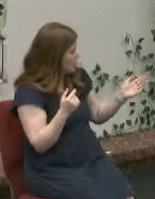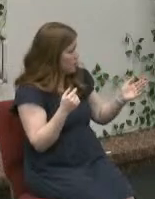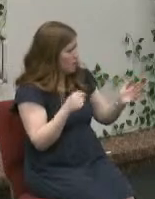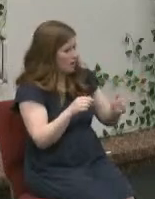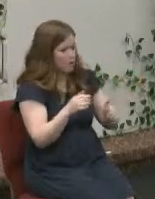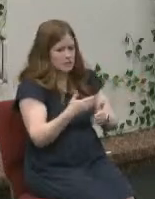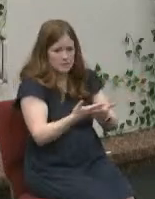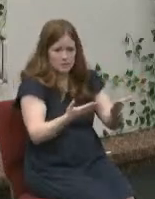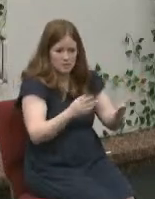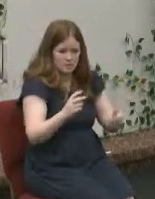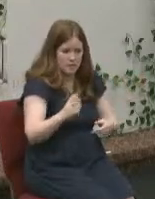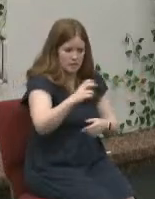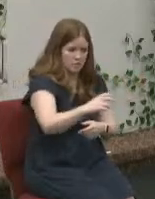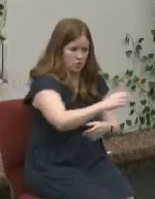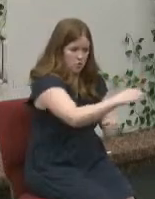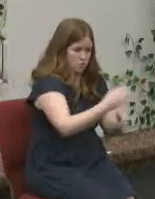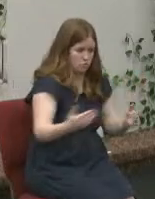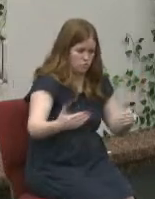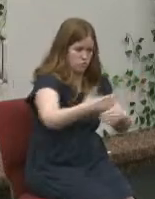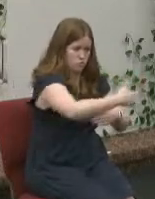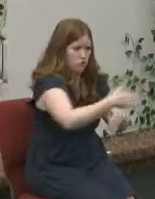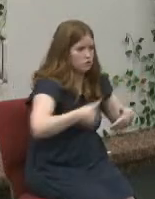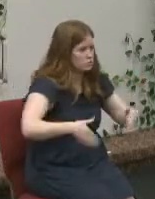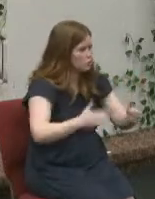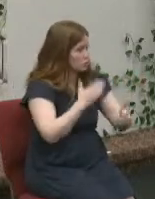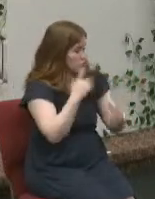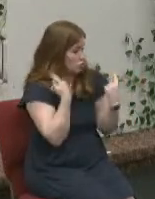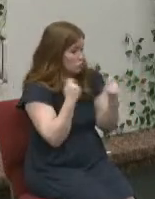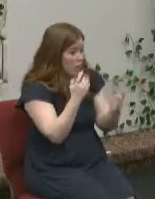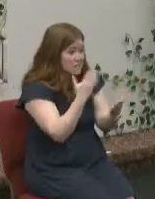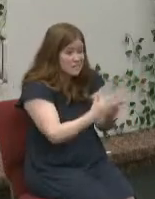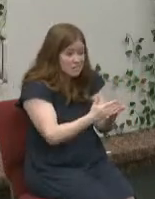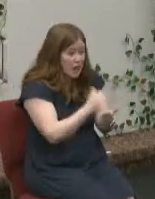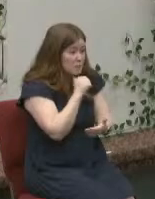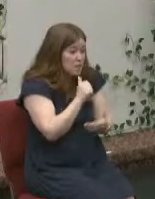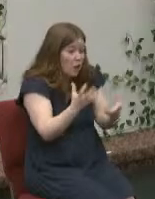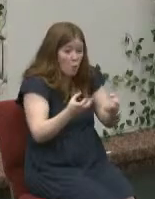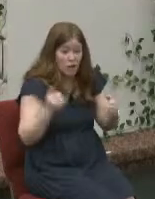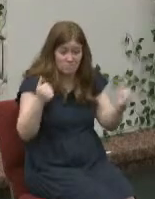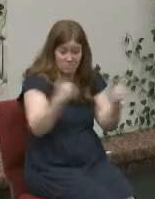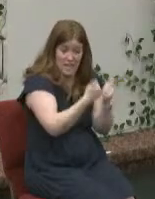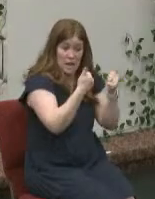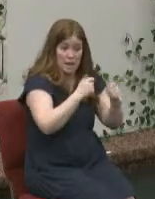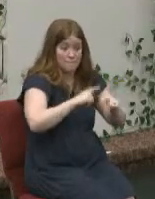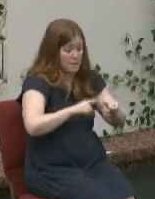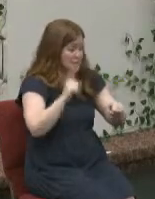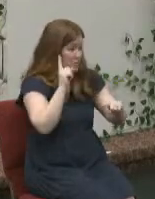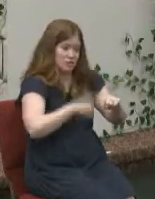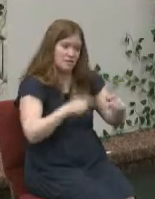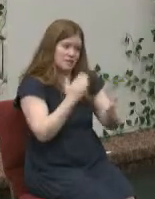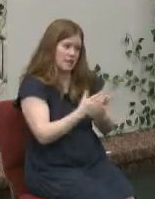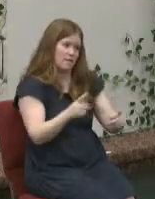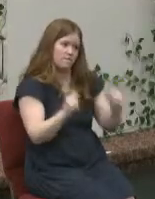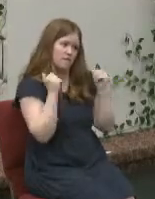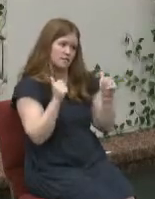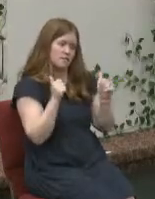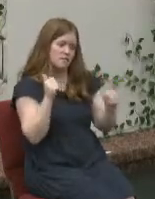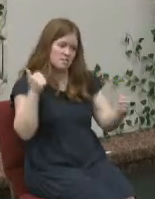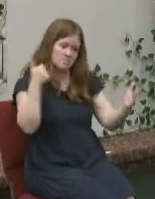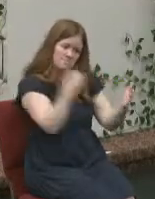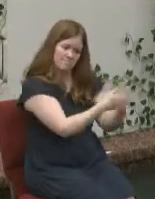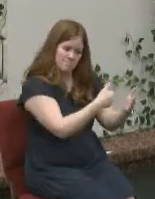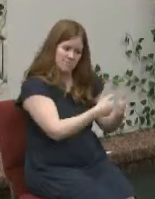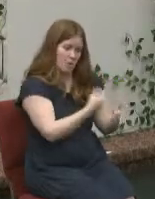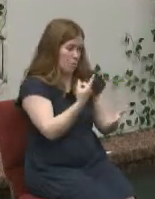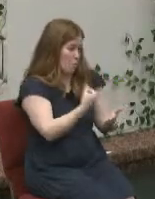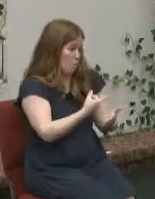something cross the road and he tried to stop he didn't want to hit it but he couldn't help himself he couldn't put the brakes on fast enough and he slammed into